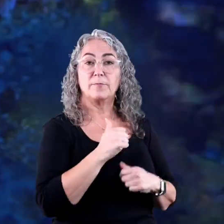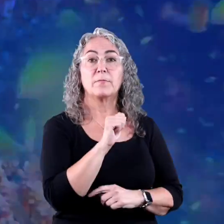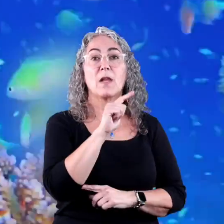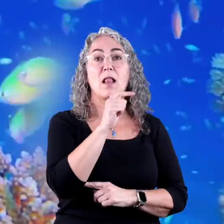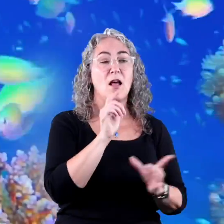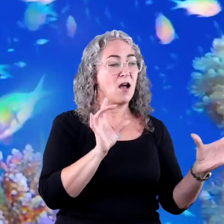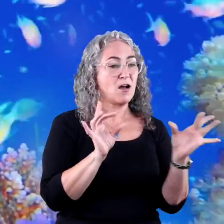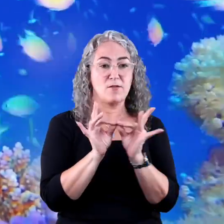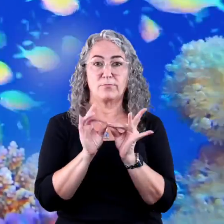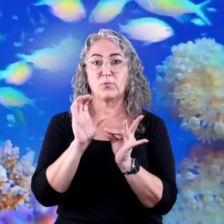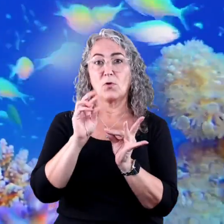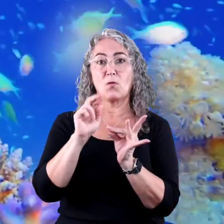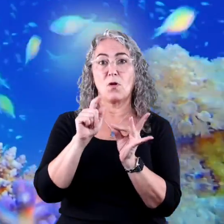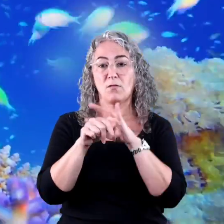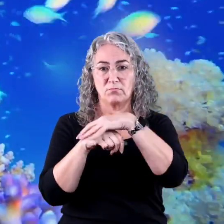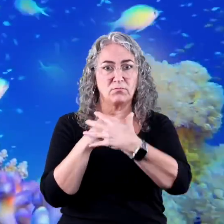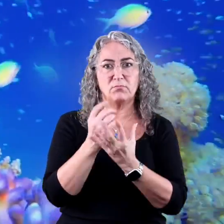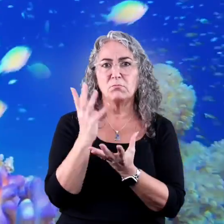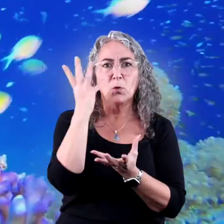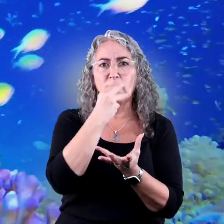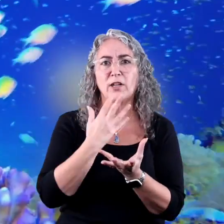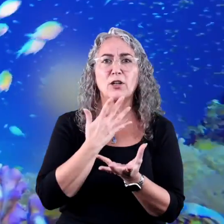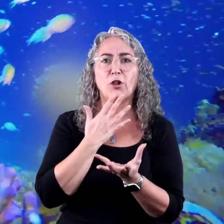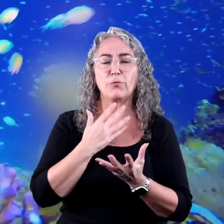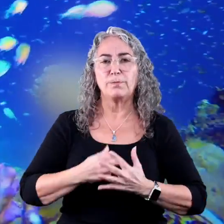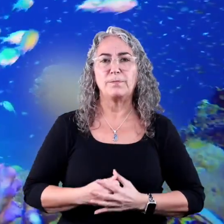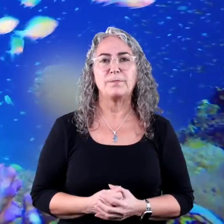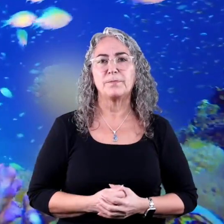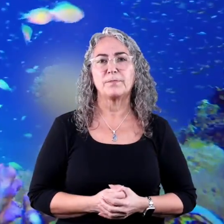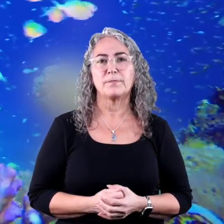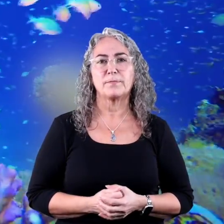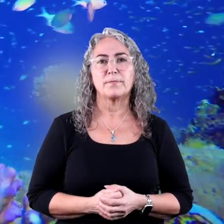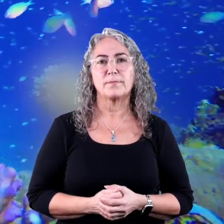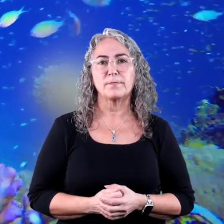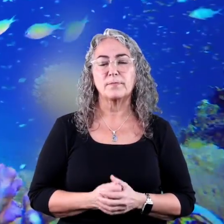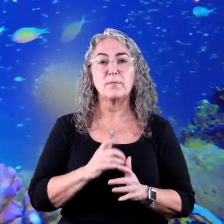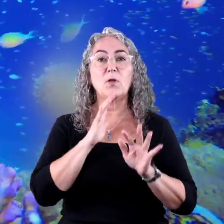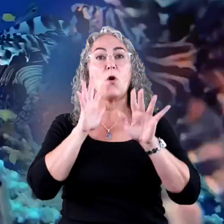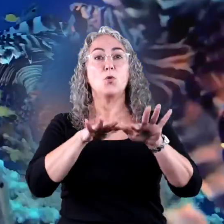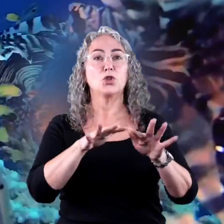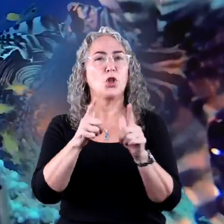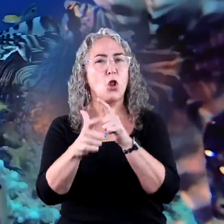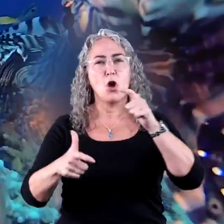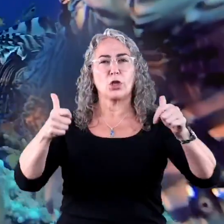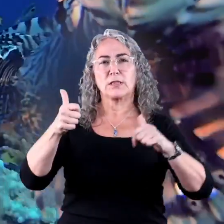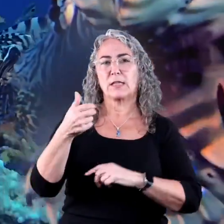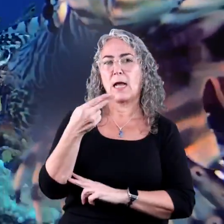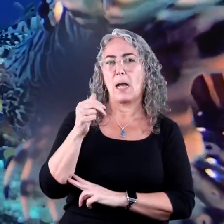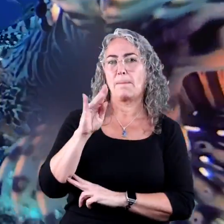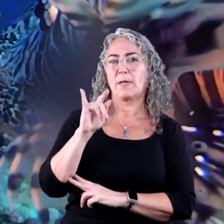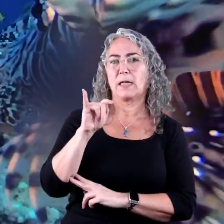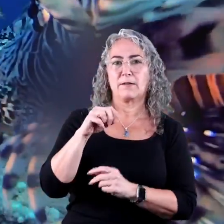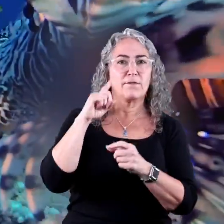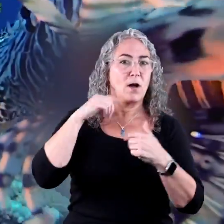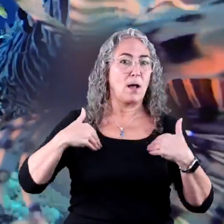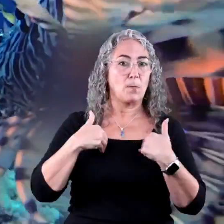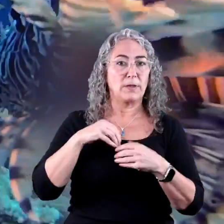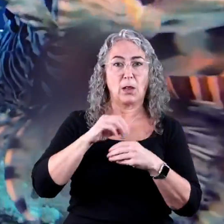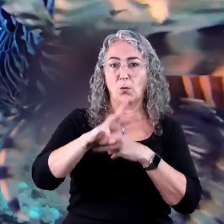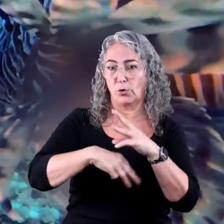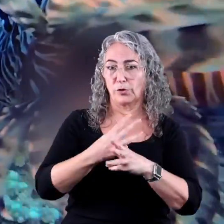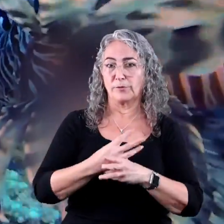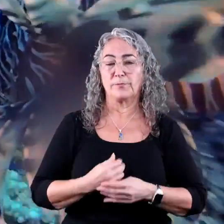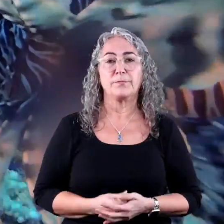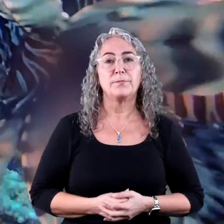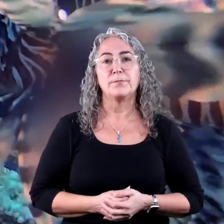The algae attached to the coral gives coral its beautiful colors. The ocean is the largest habitat